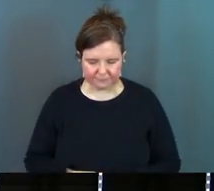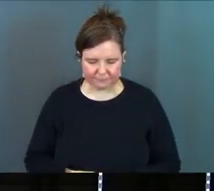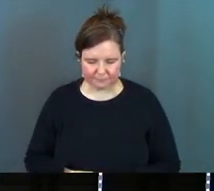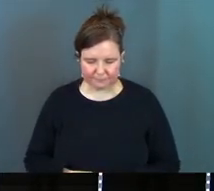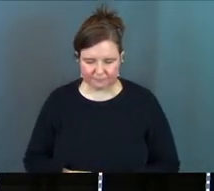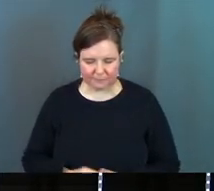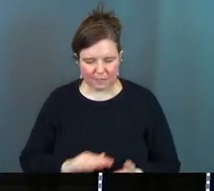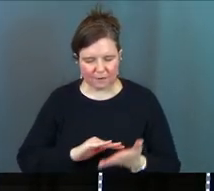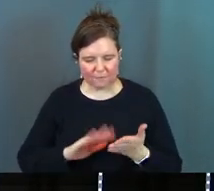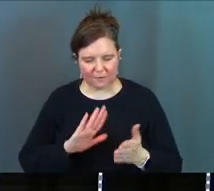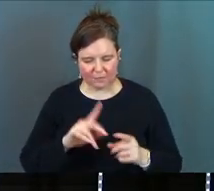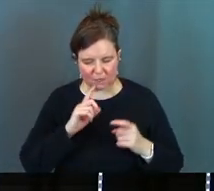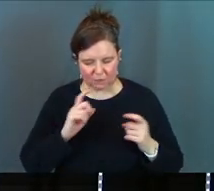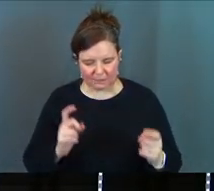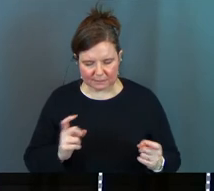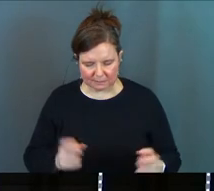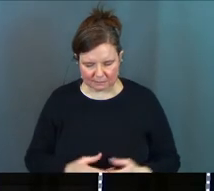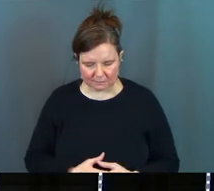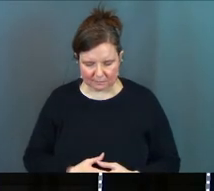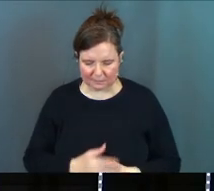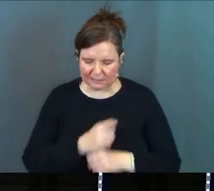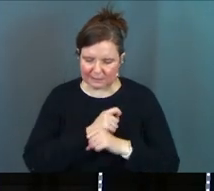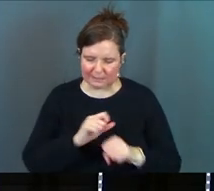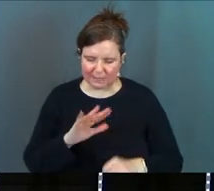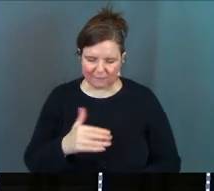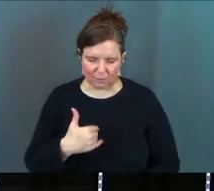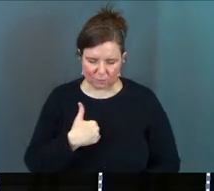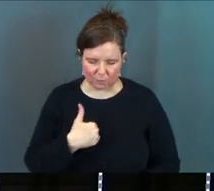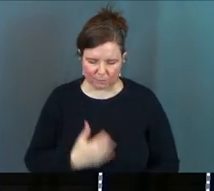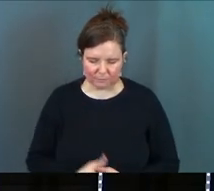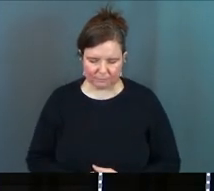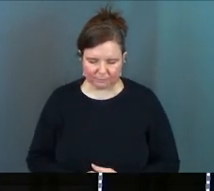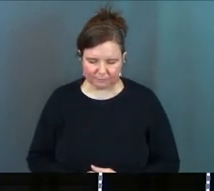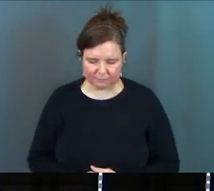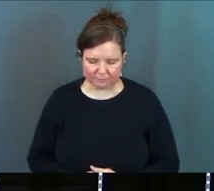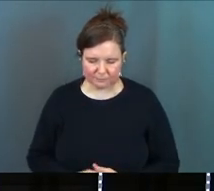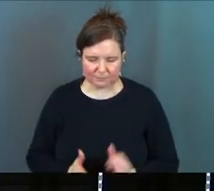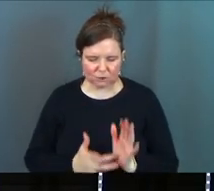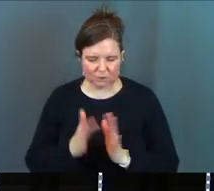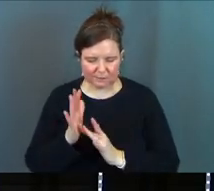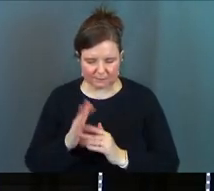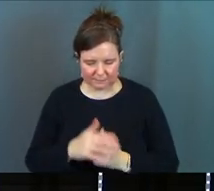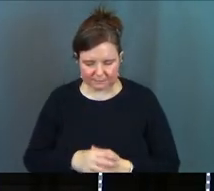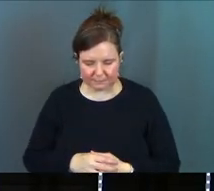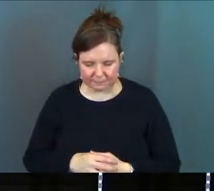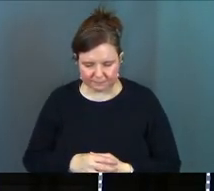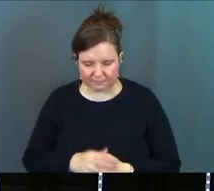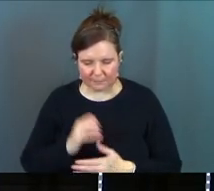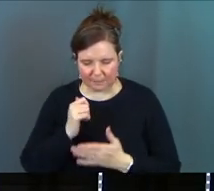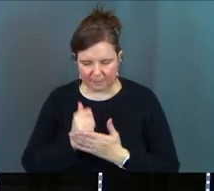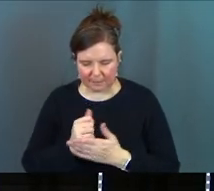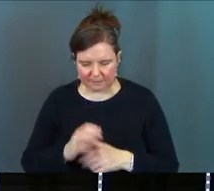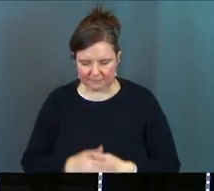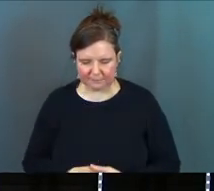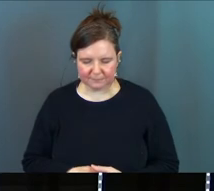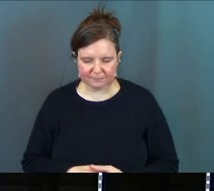God forgive their sins save their souls Jesus amen